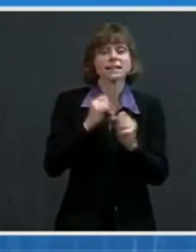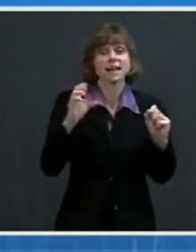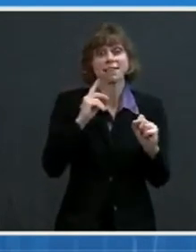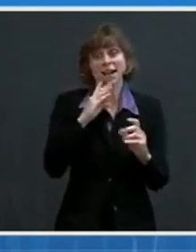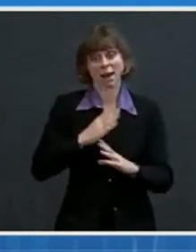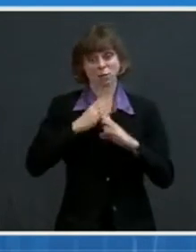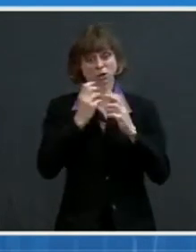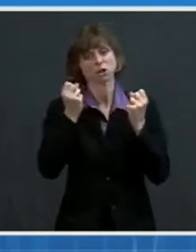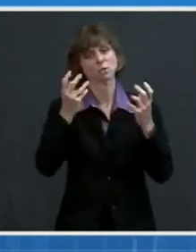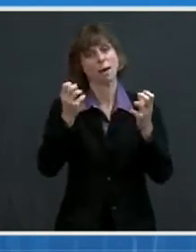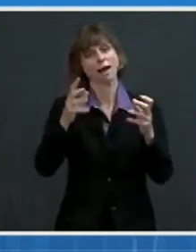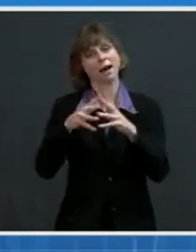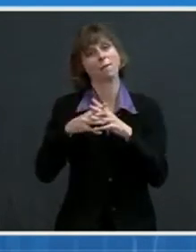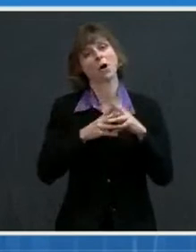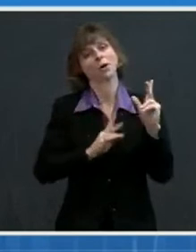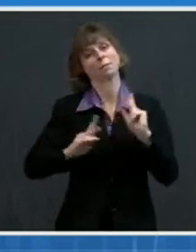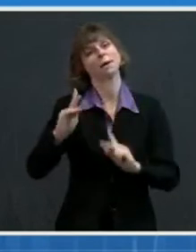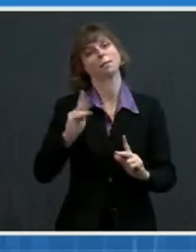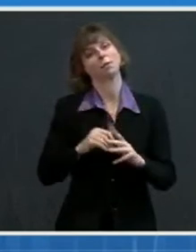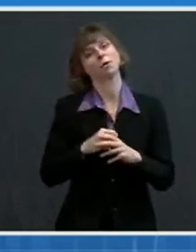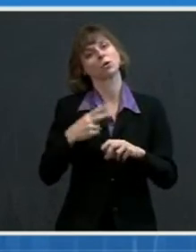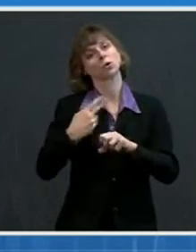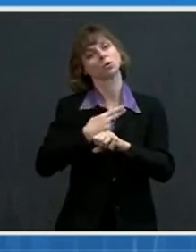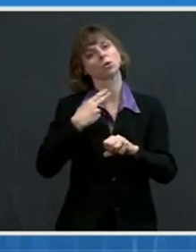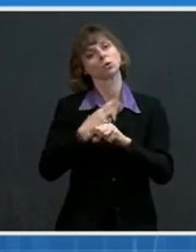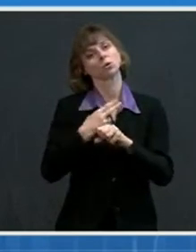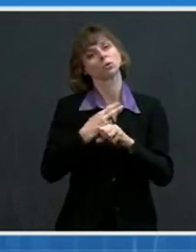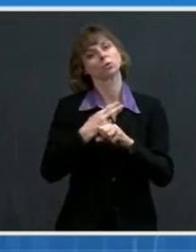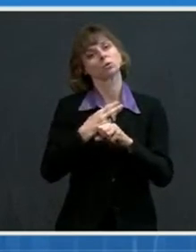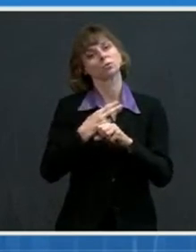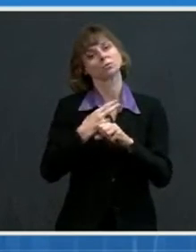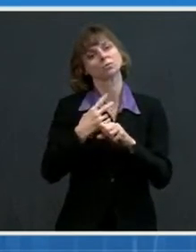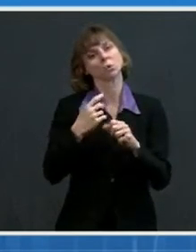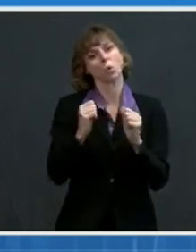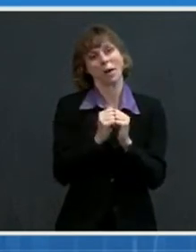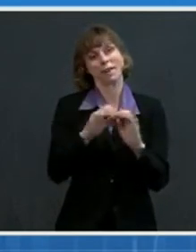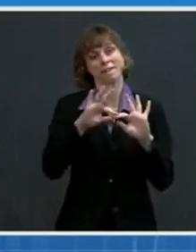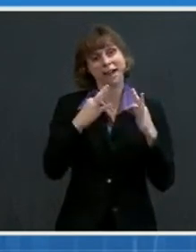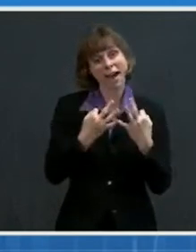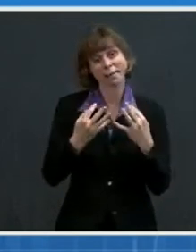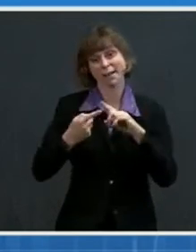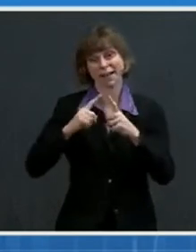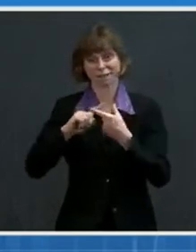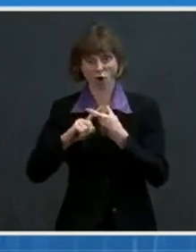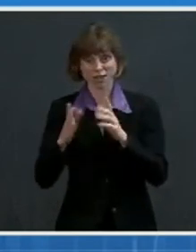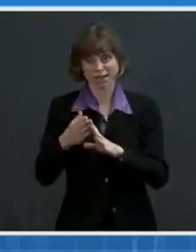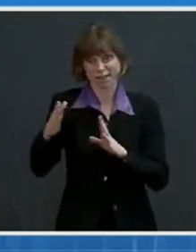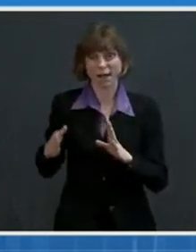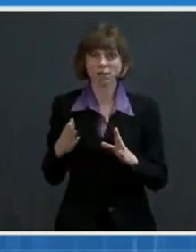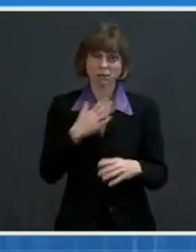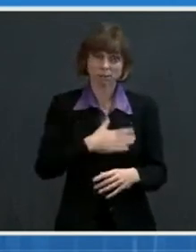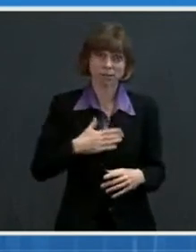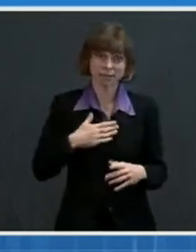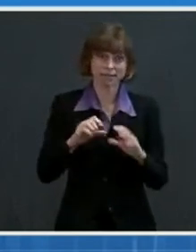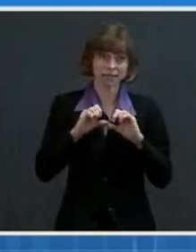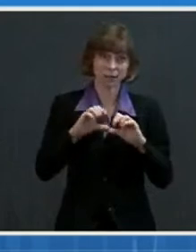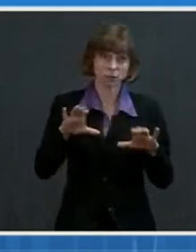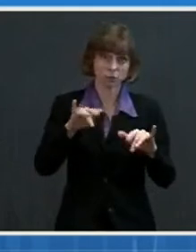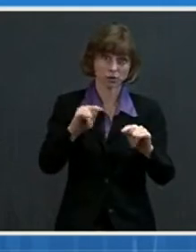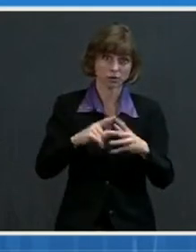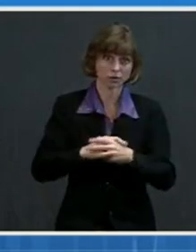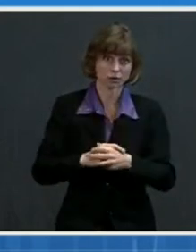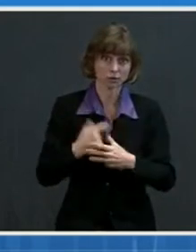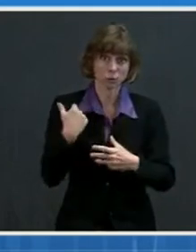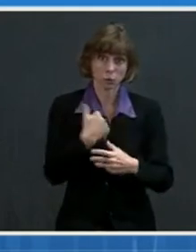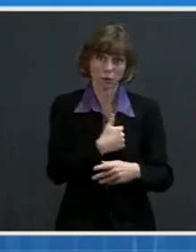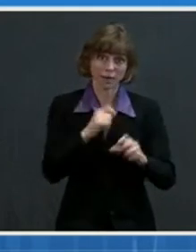many Americans have taken, uh, with regard to their family, friends and neighbors. Uh, we ask people to continue to do that so we can get there, uh, as